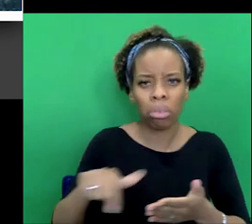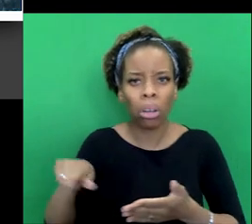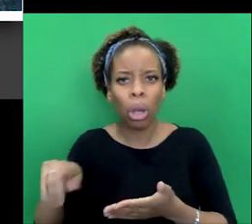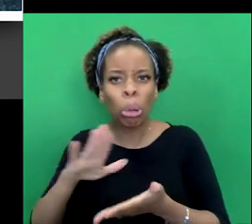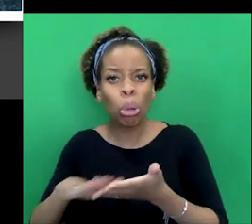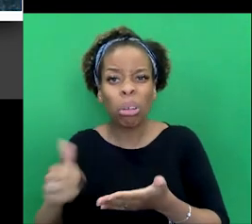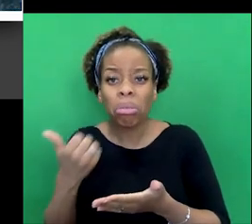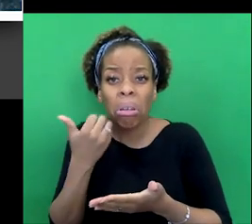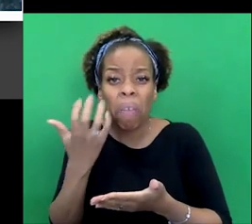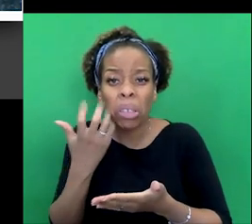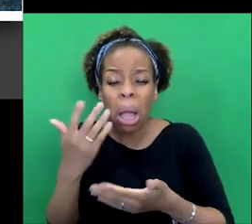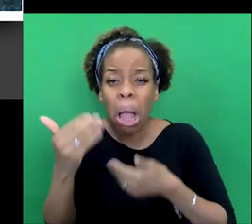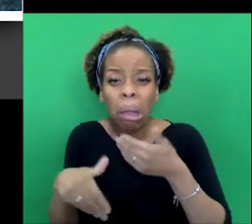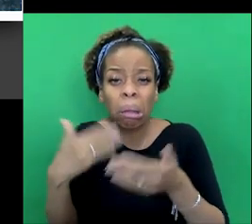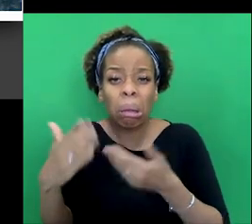everyman.